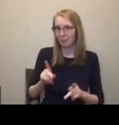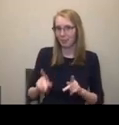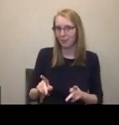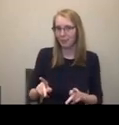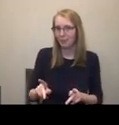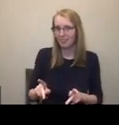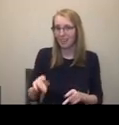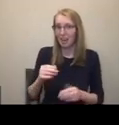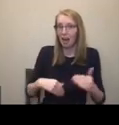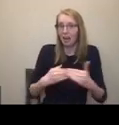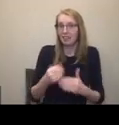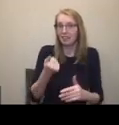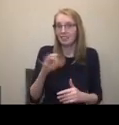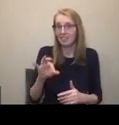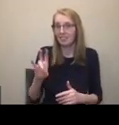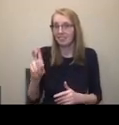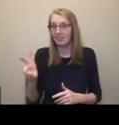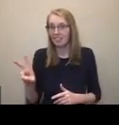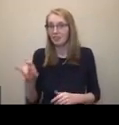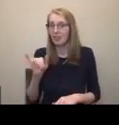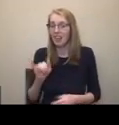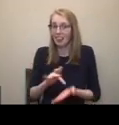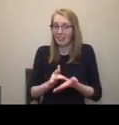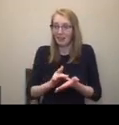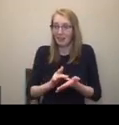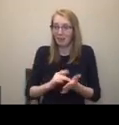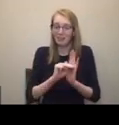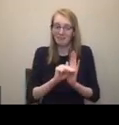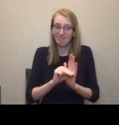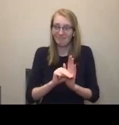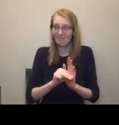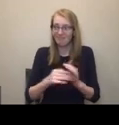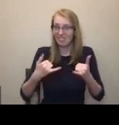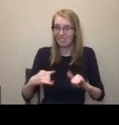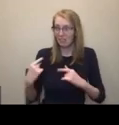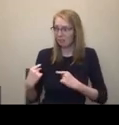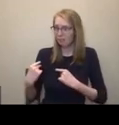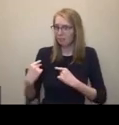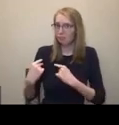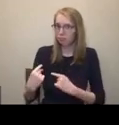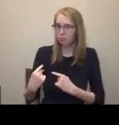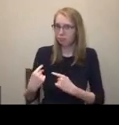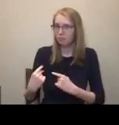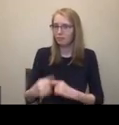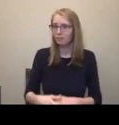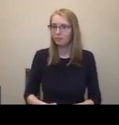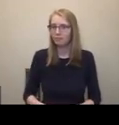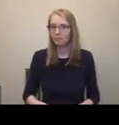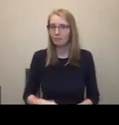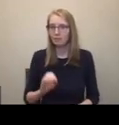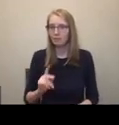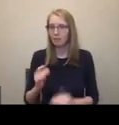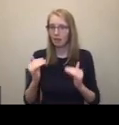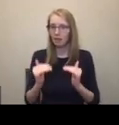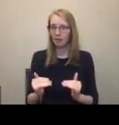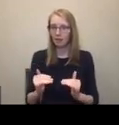model is still very, very common, and not just from the 1940s and 50s. Okay, and then we'll move to the